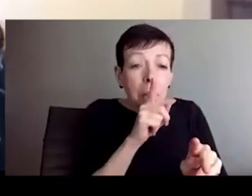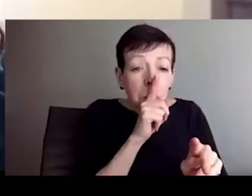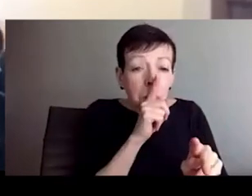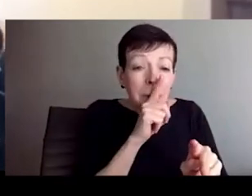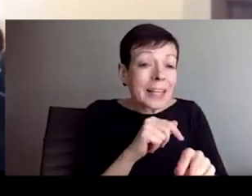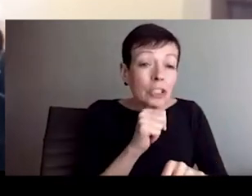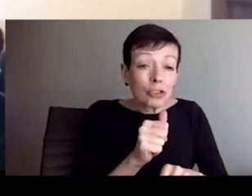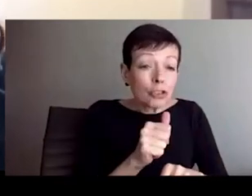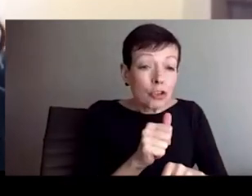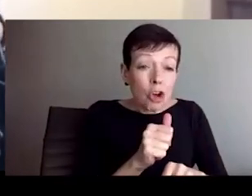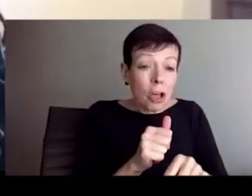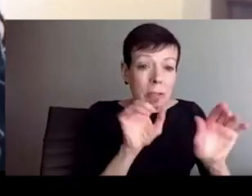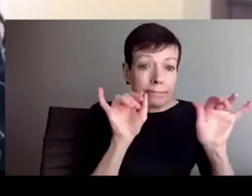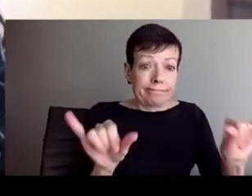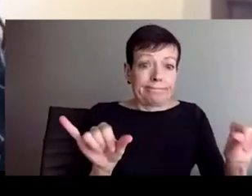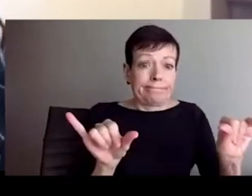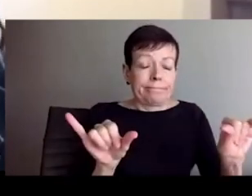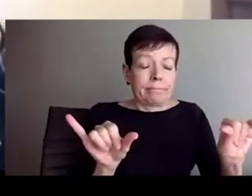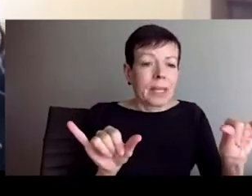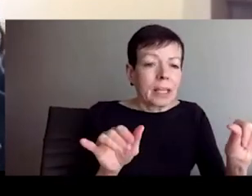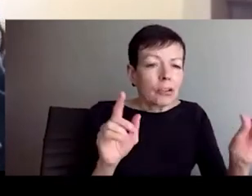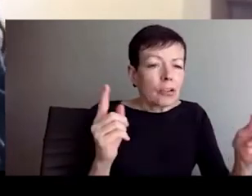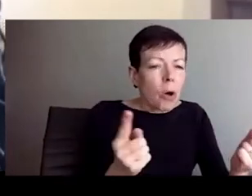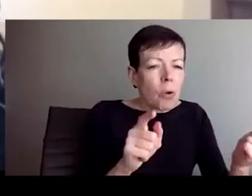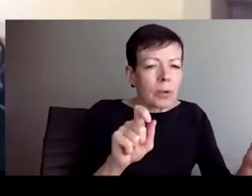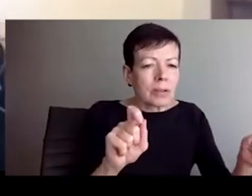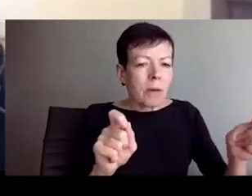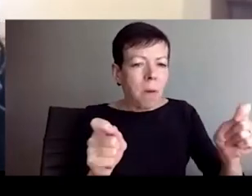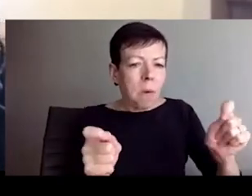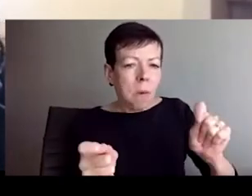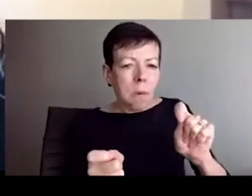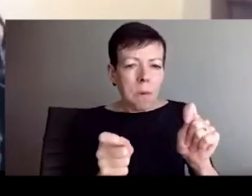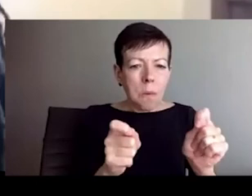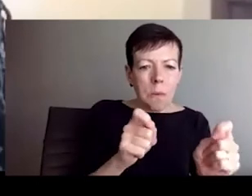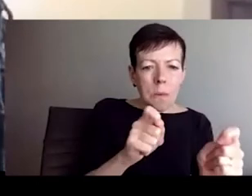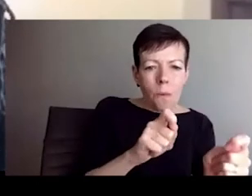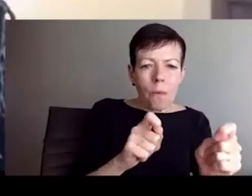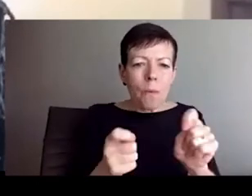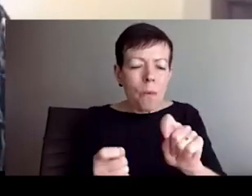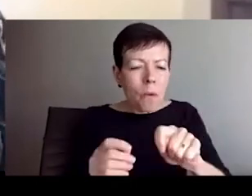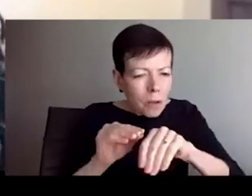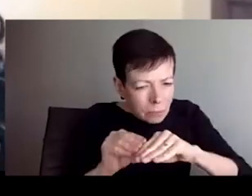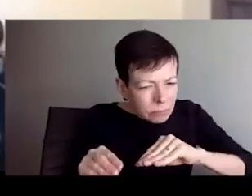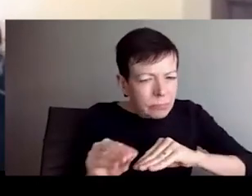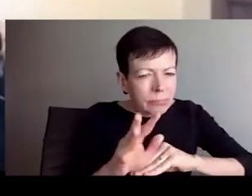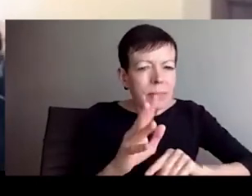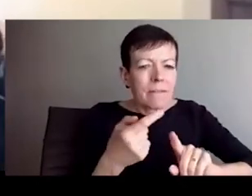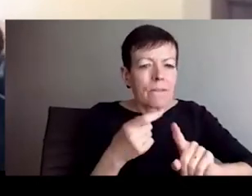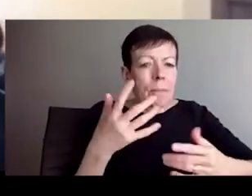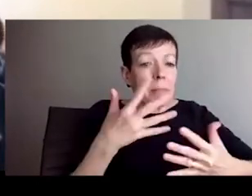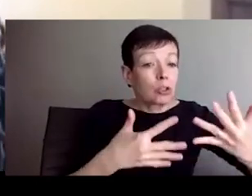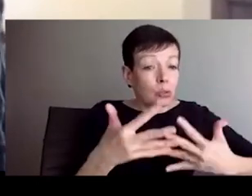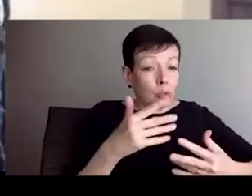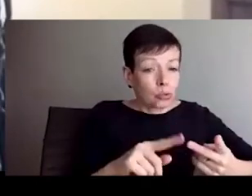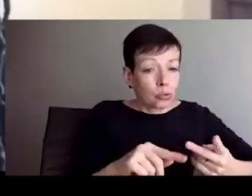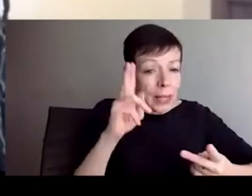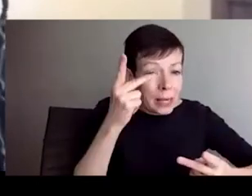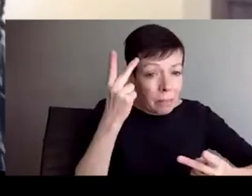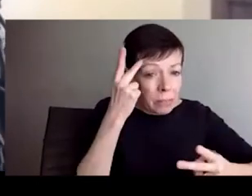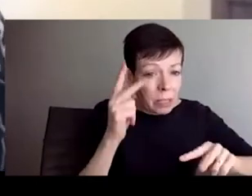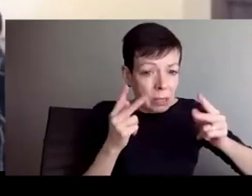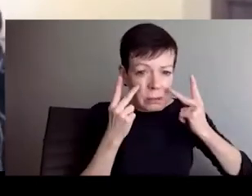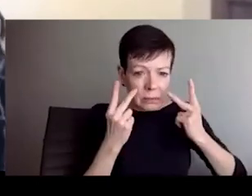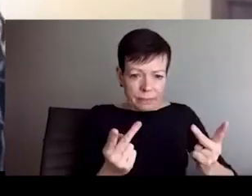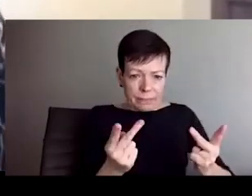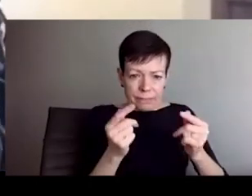have not had access to the same processes of establishing citizenship and therefore are not welcomed or not allowed to